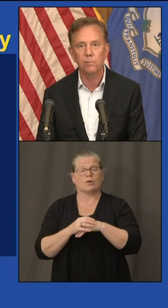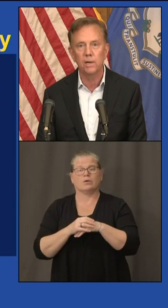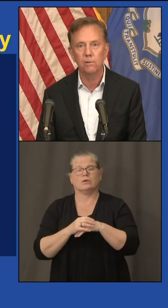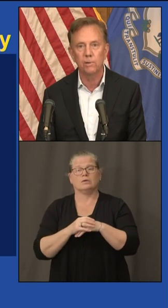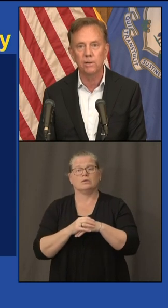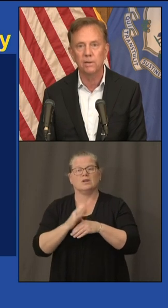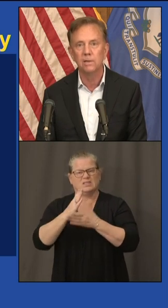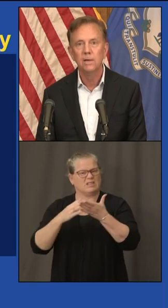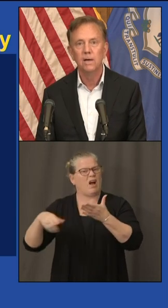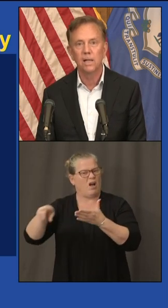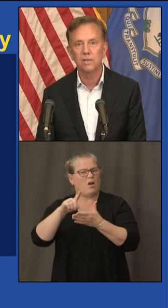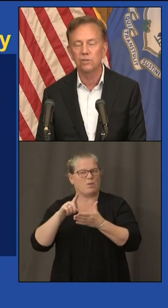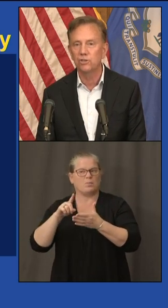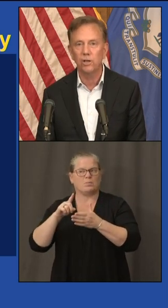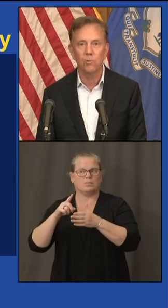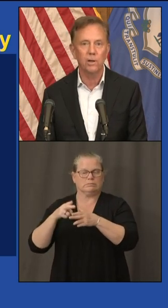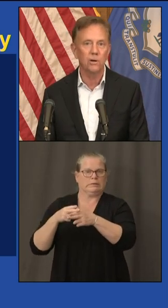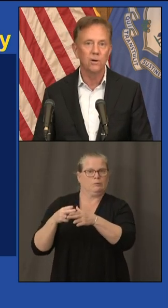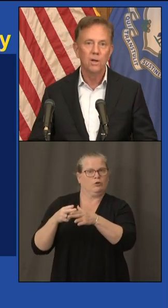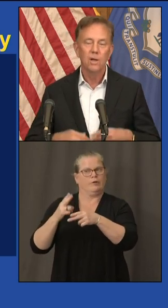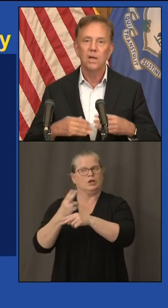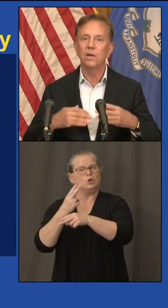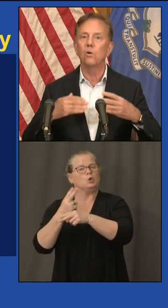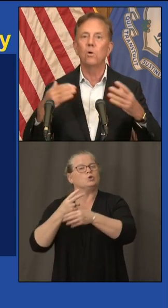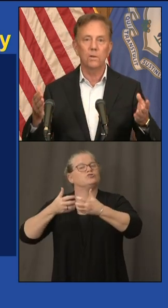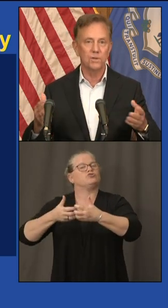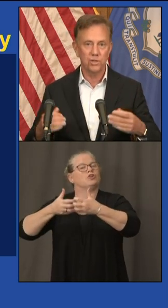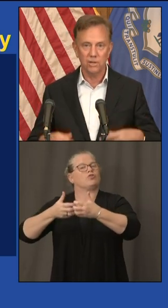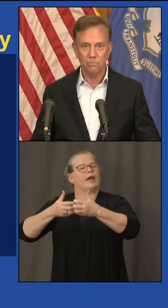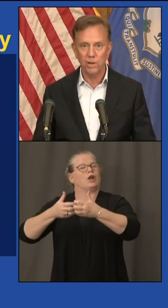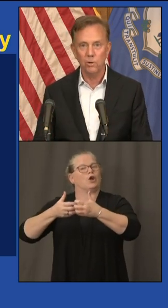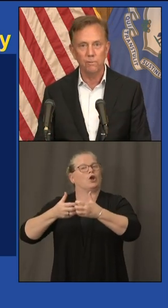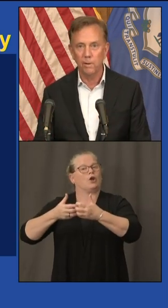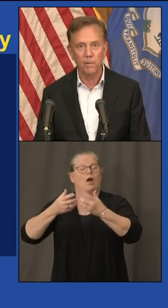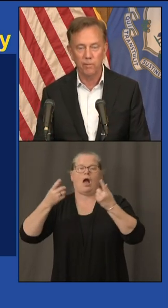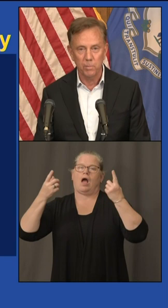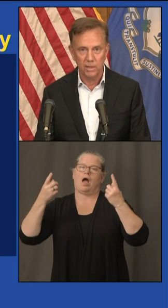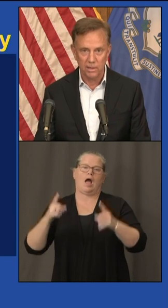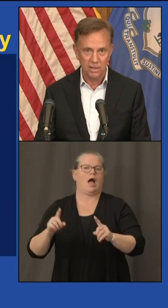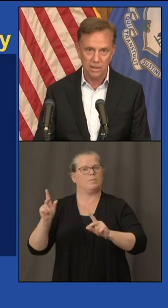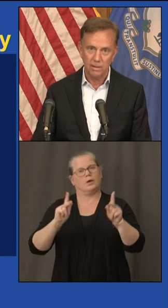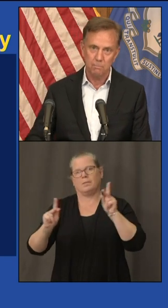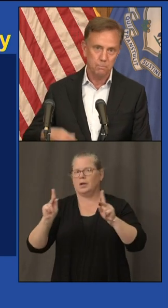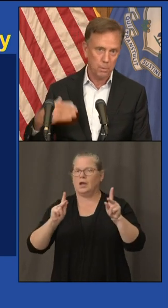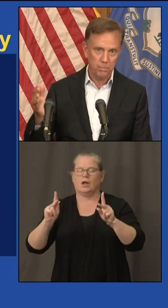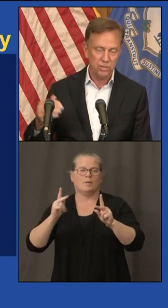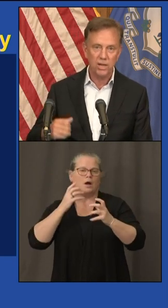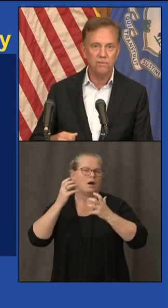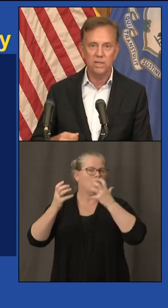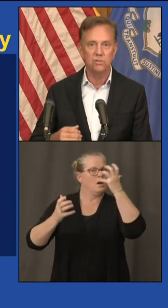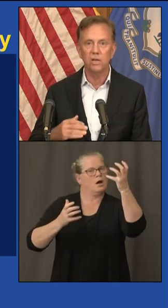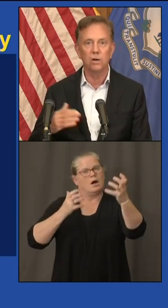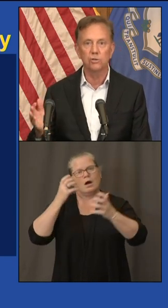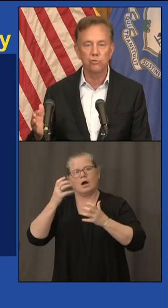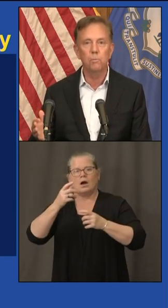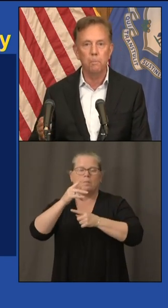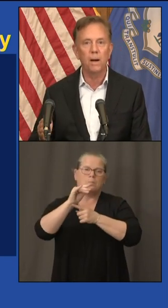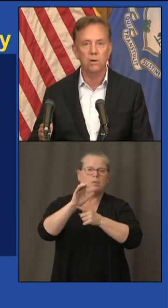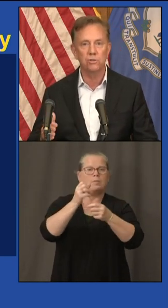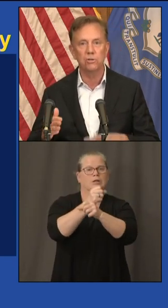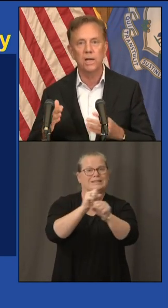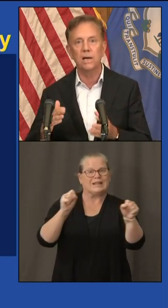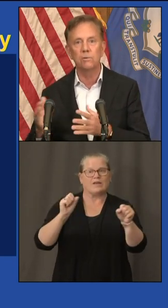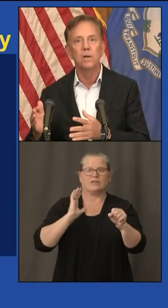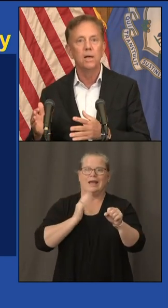operating with a electric generator and all of a sudden we heard from everybody the uh public safety said our troop